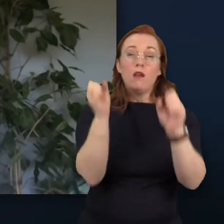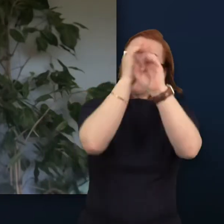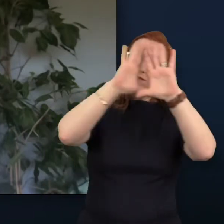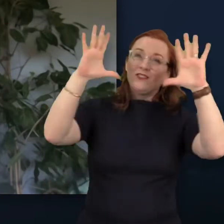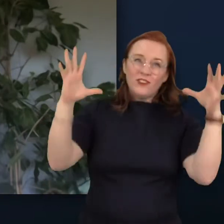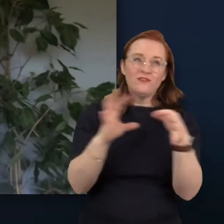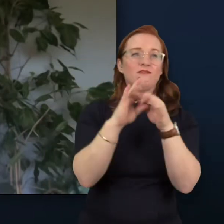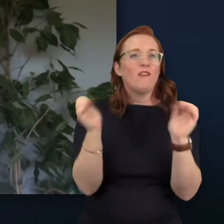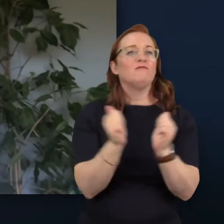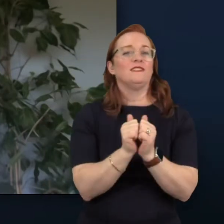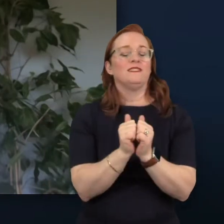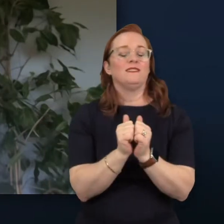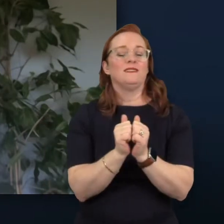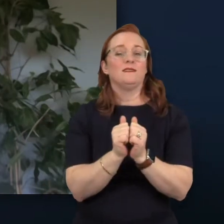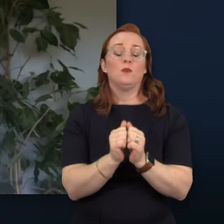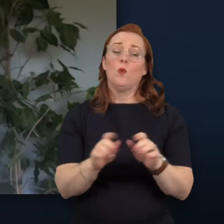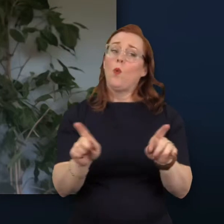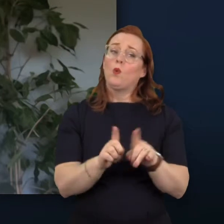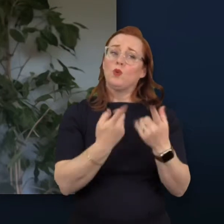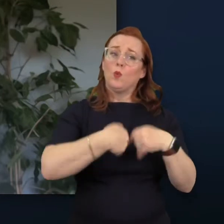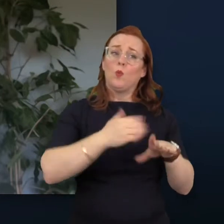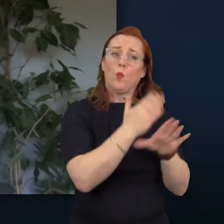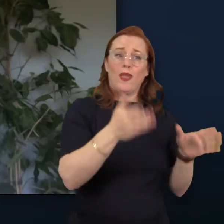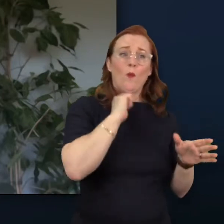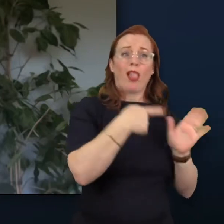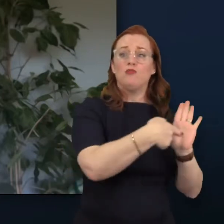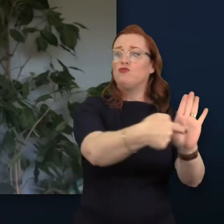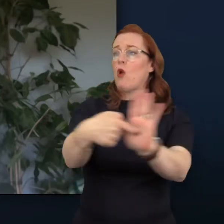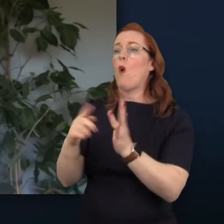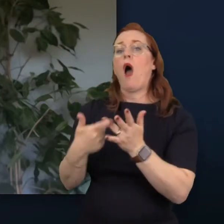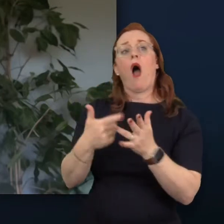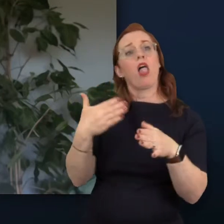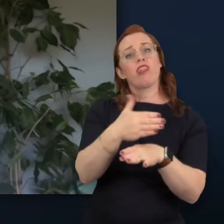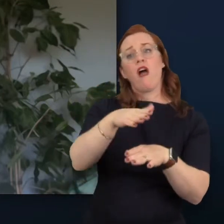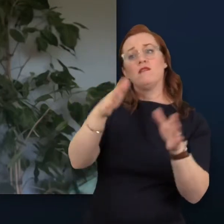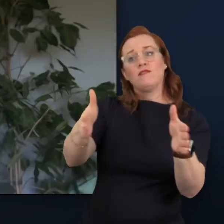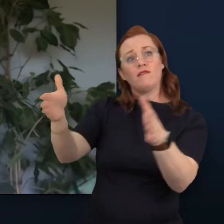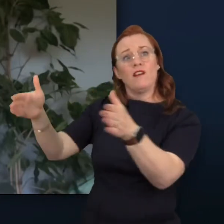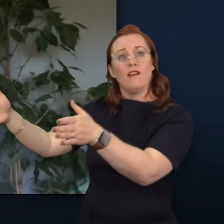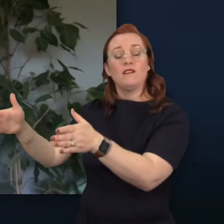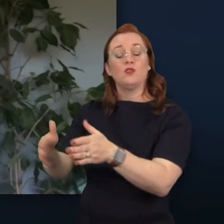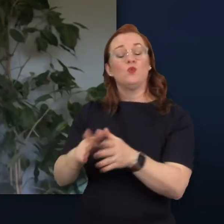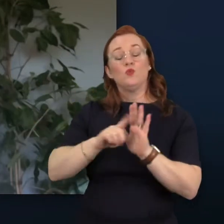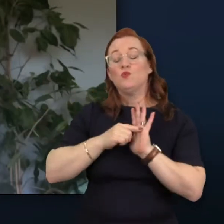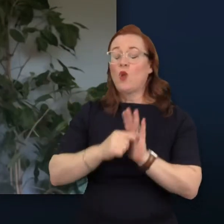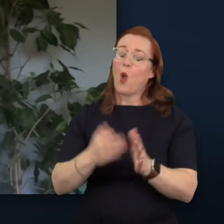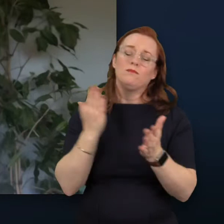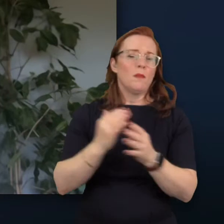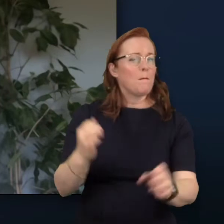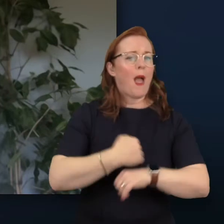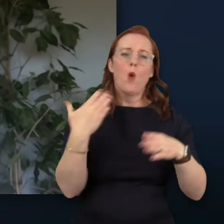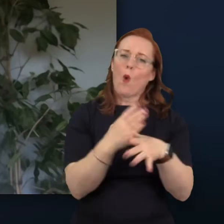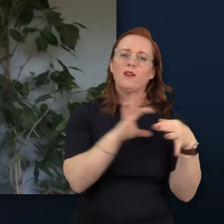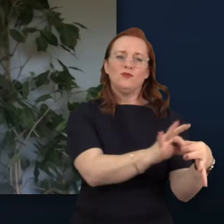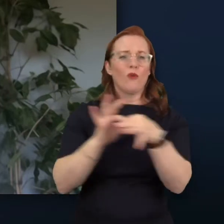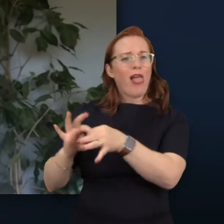the same time, we will set the pace for other sectors as an example of the power of mutuality for the good of the whole